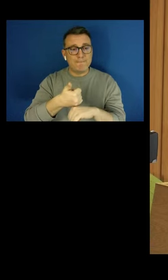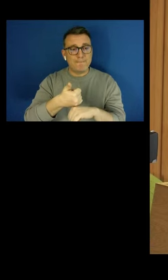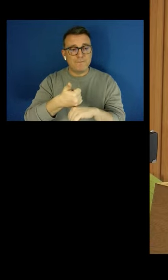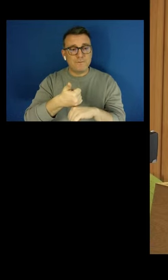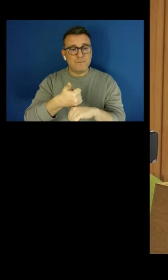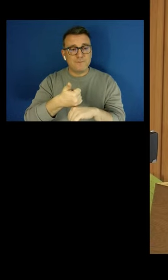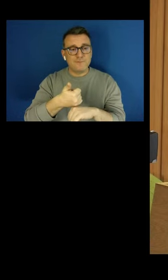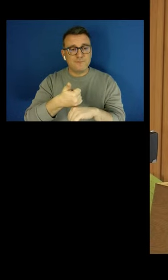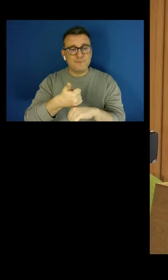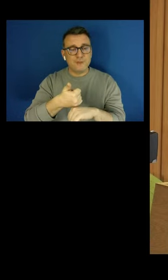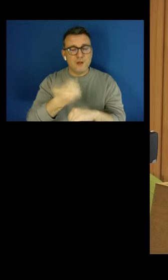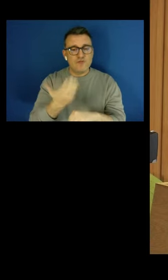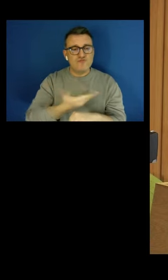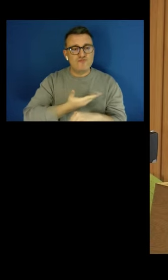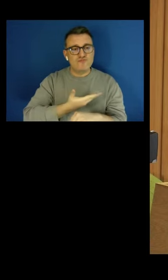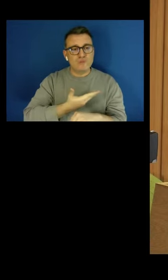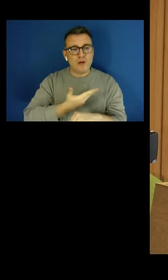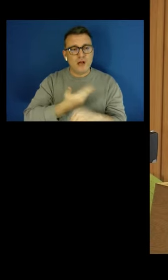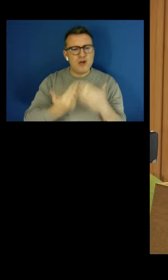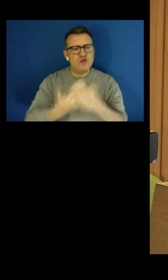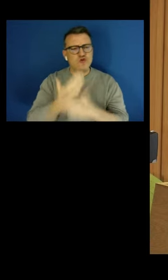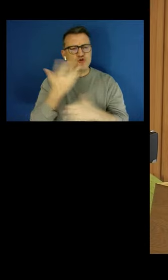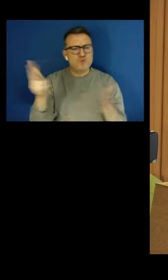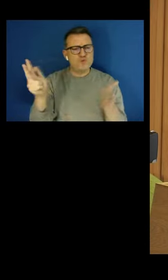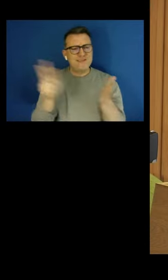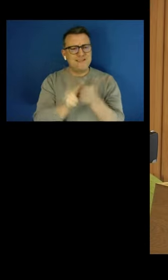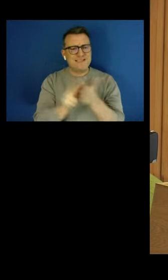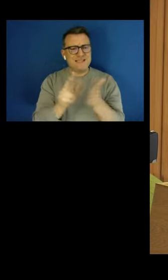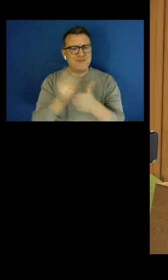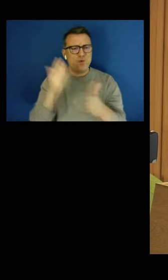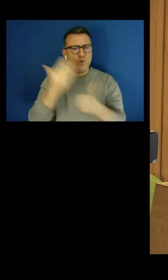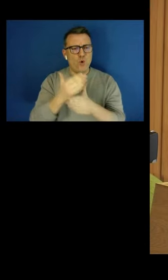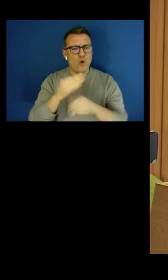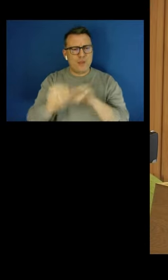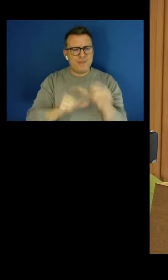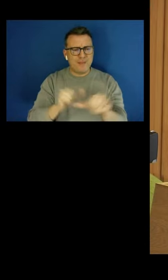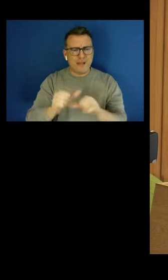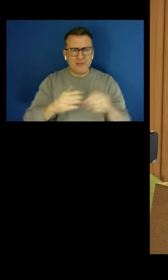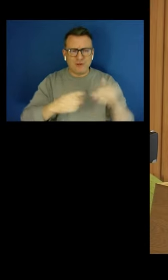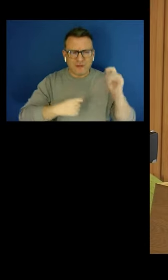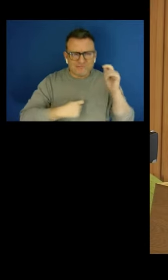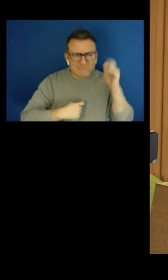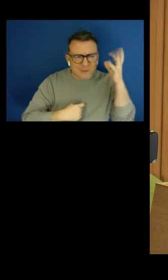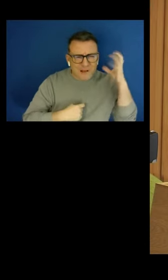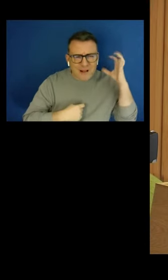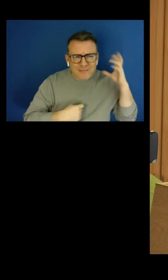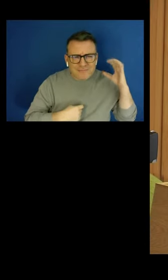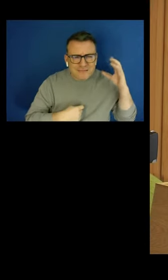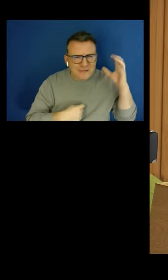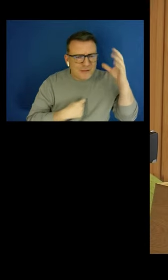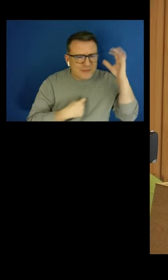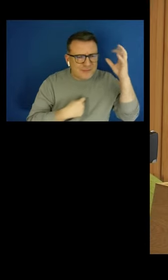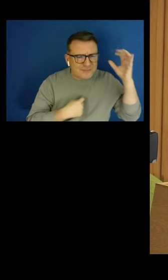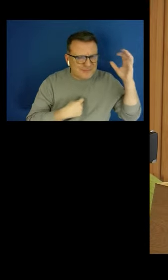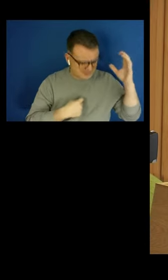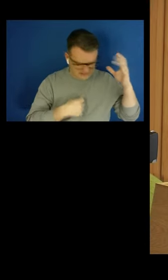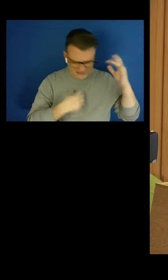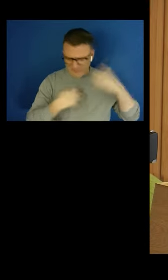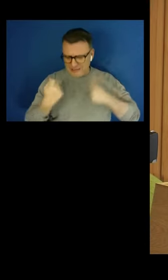Which set out a program reflecting the multi-dimensional,